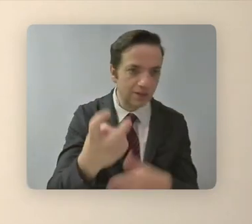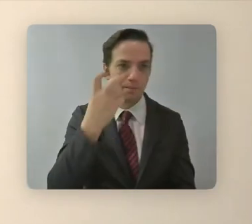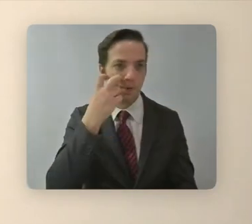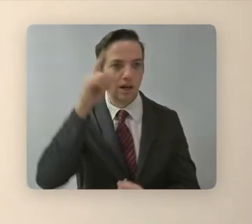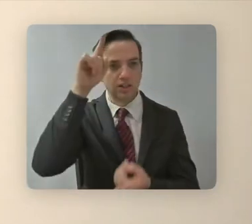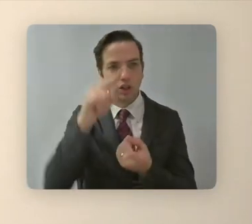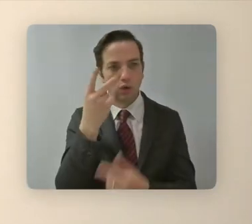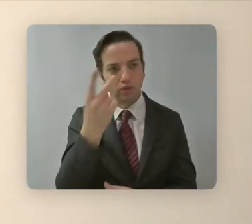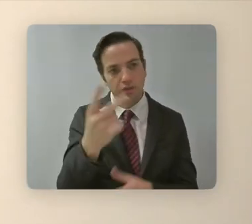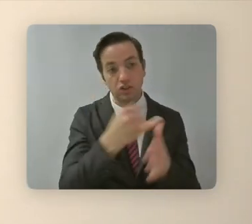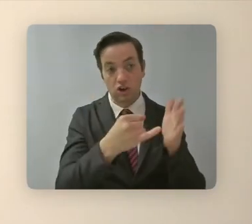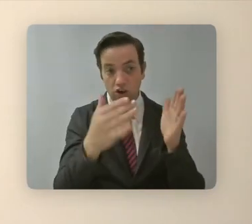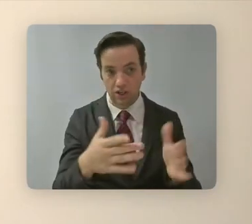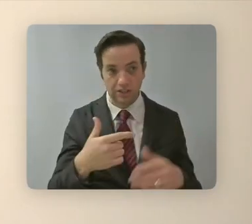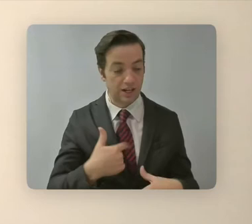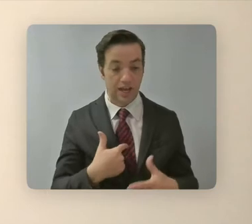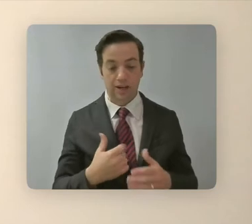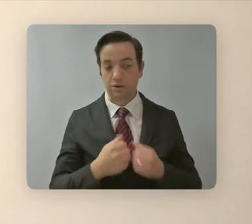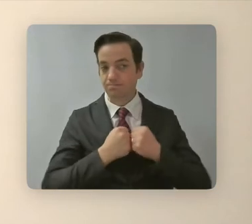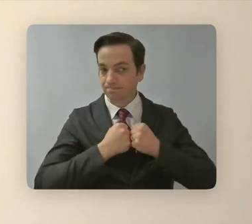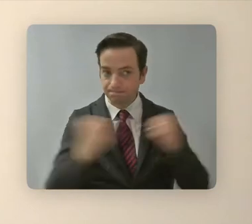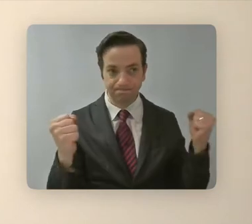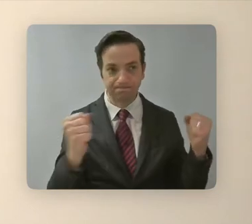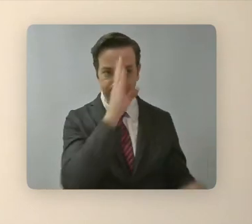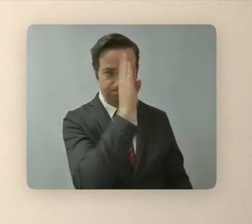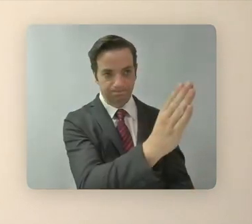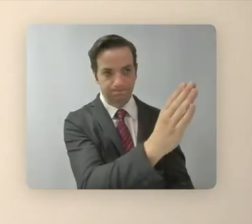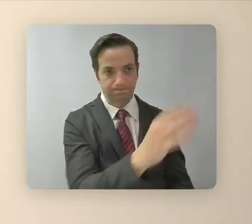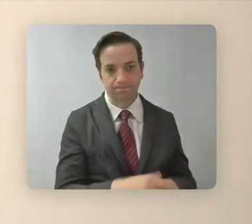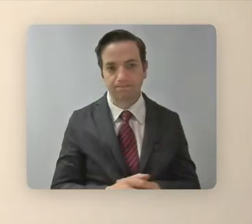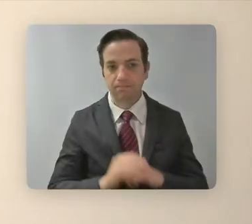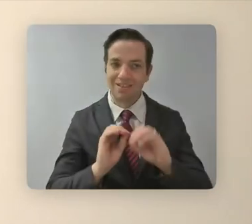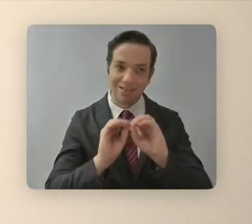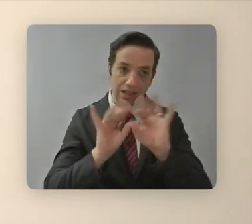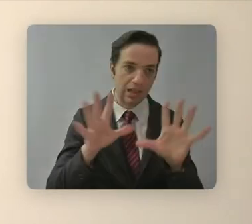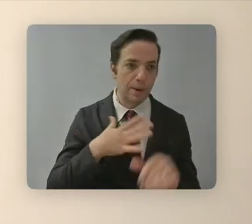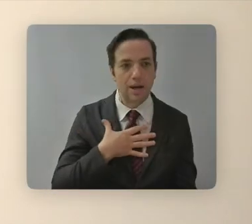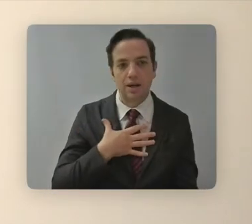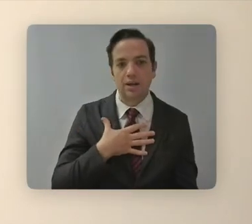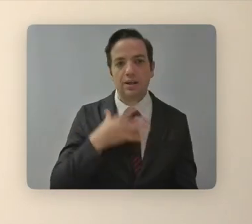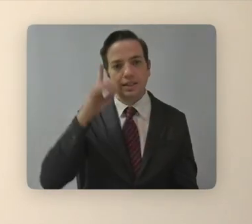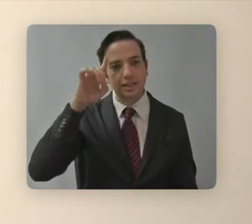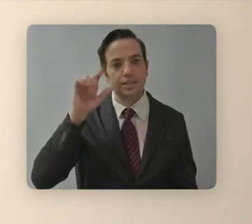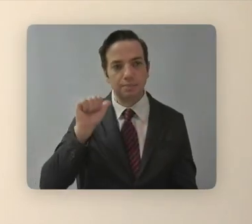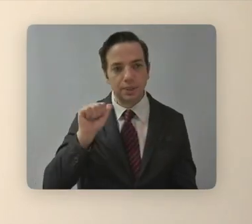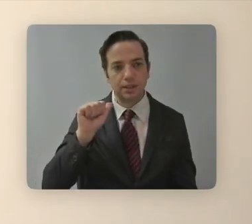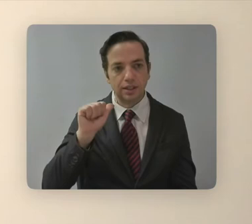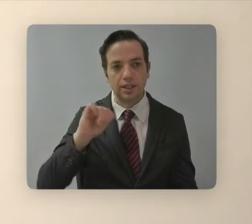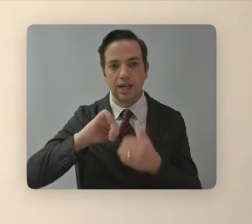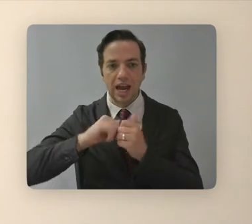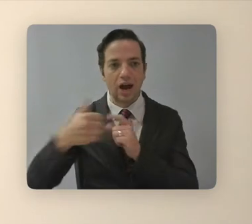and low vision artists. So I was very upfront, um, and transparent about my own disability